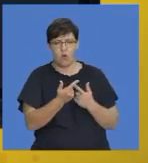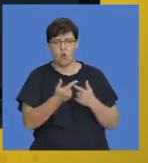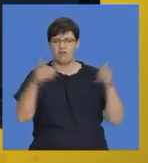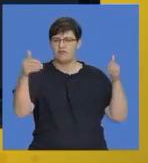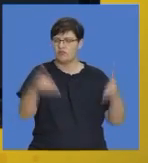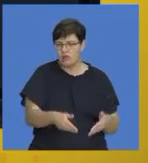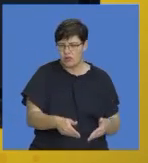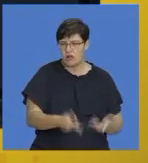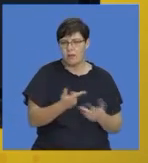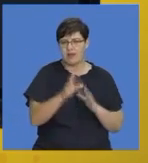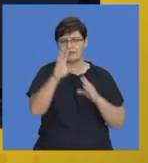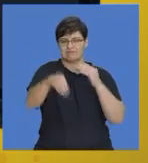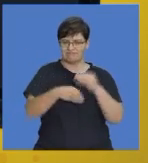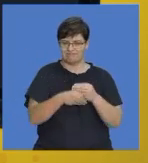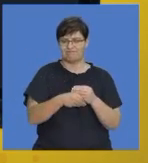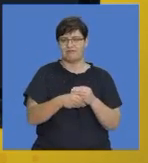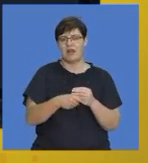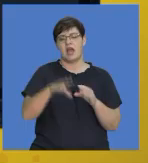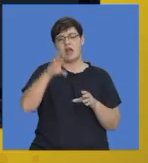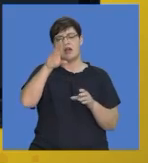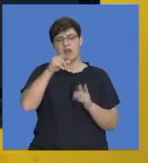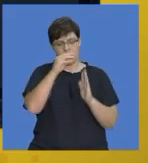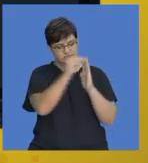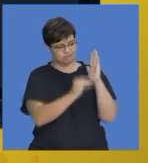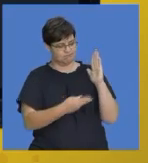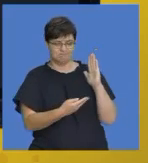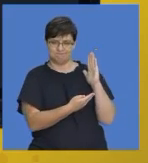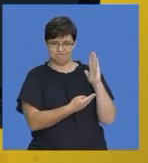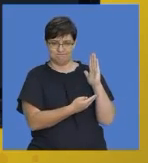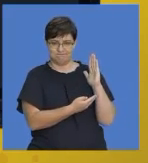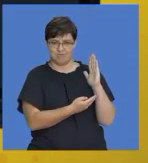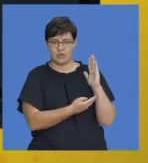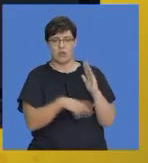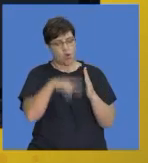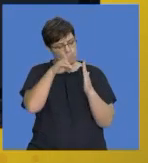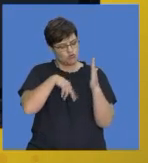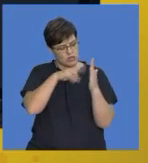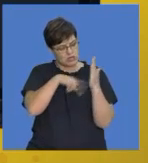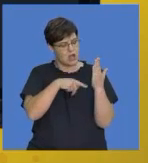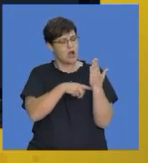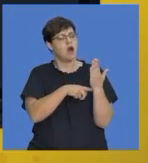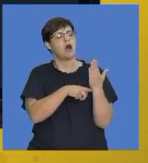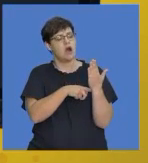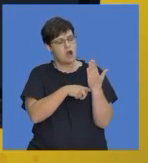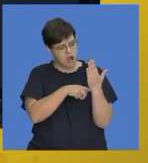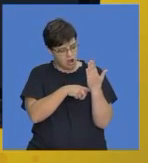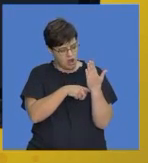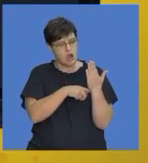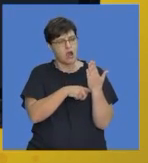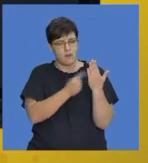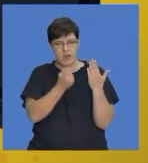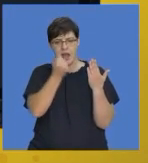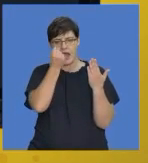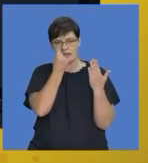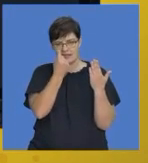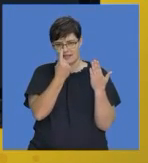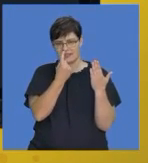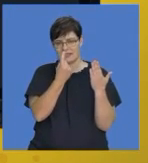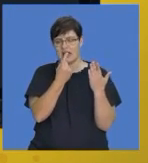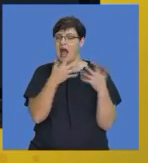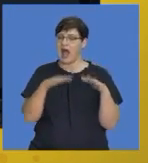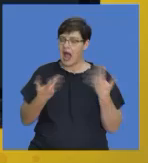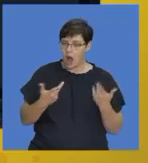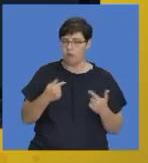you also need to include details of that in the obituary. So, people reading the obituary towards the end are able to understand how the